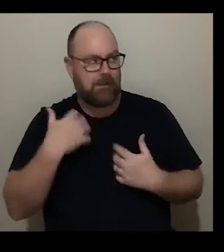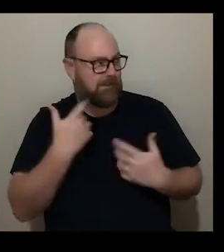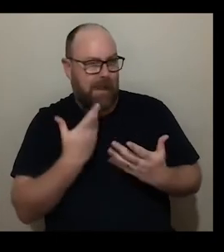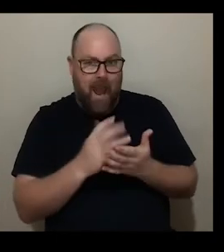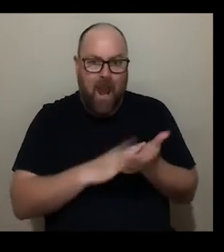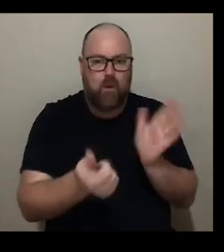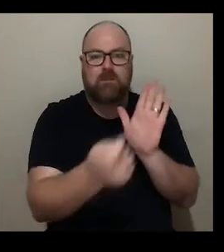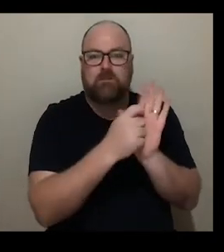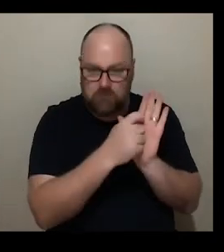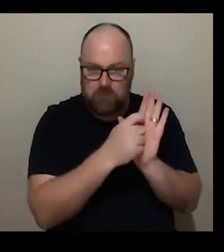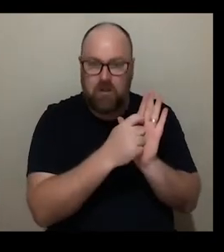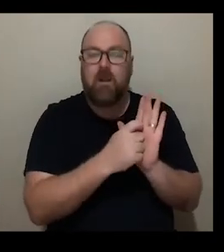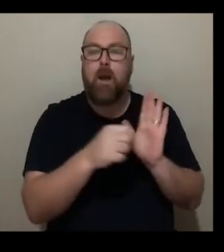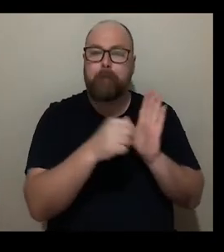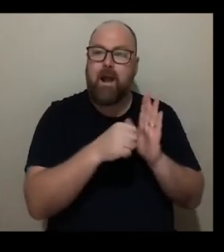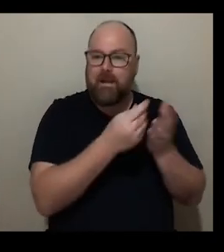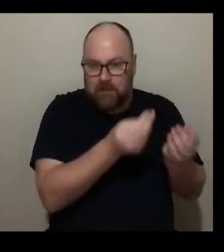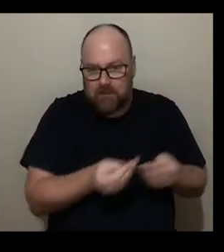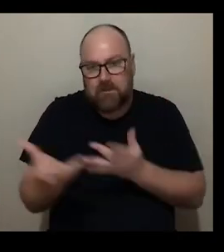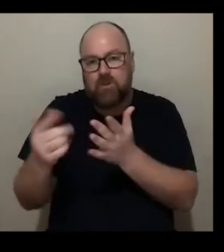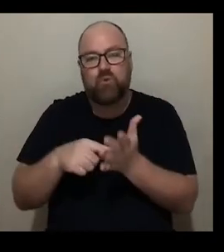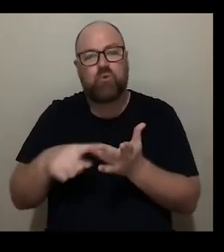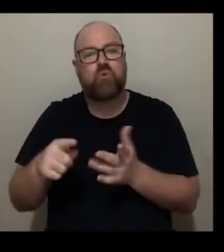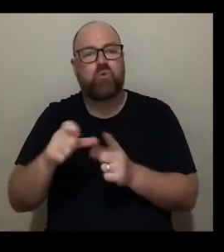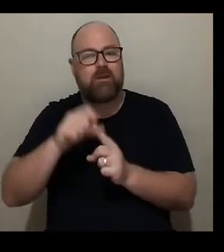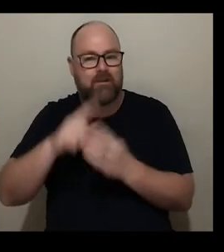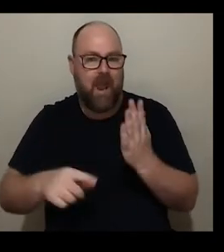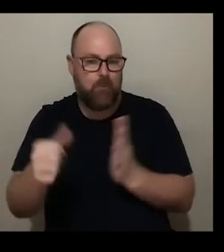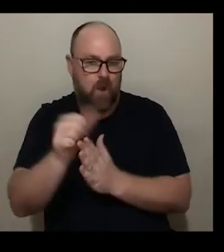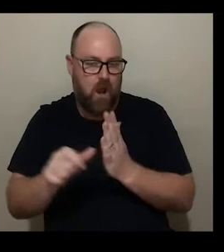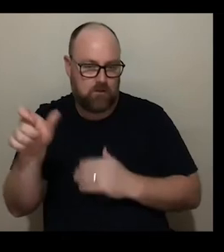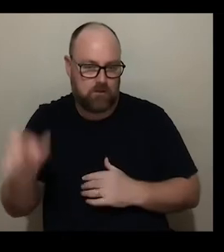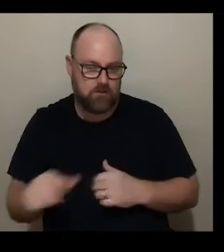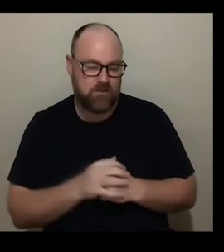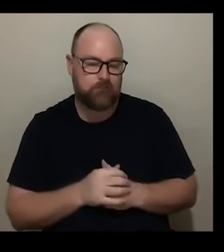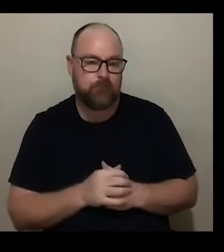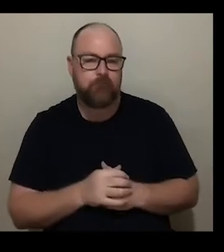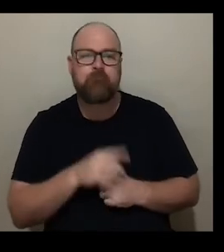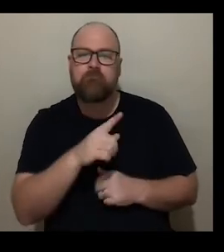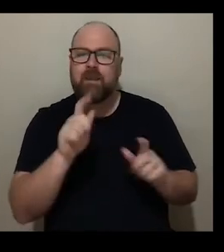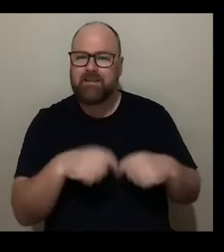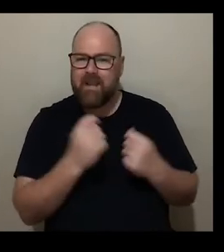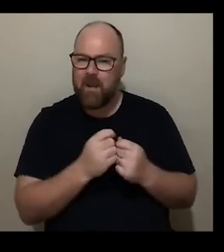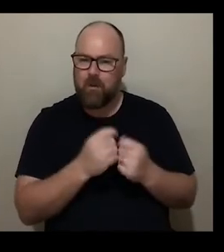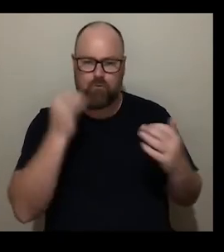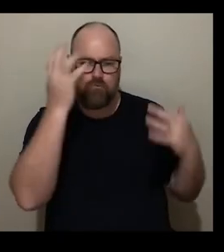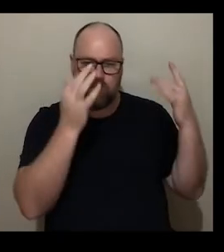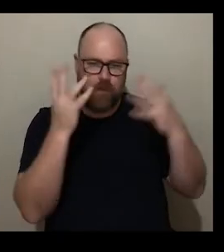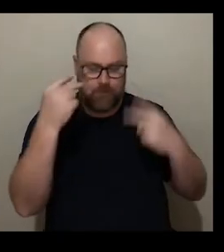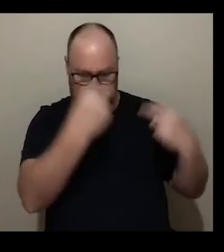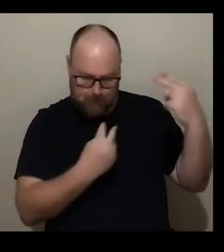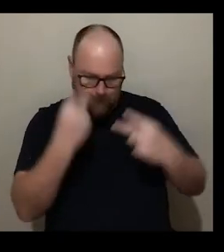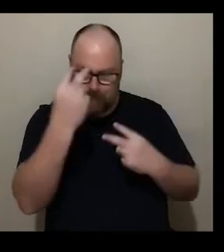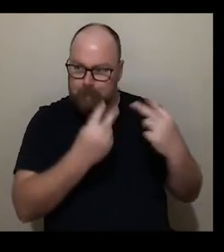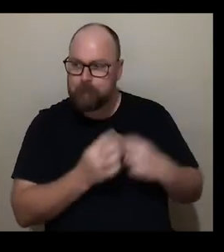and money into the hands of disabled artists as quickly as possible um the team went through a kind of reflection stage and the